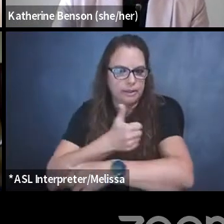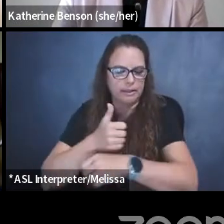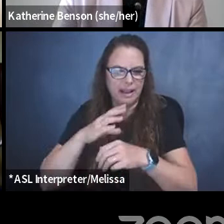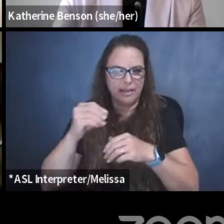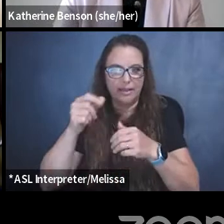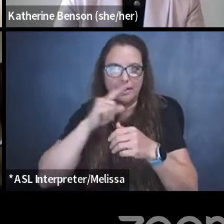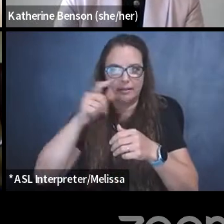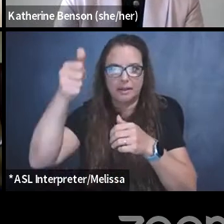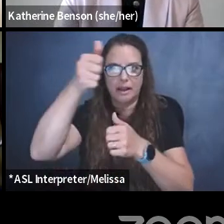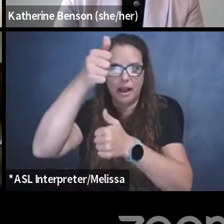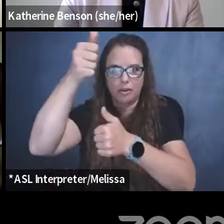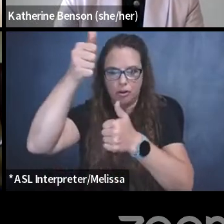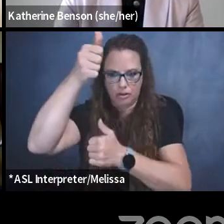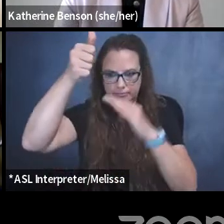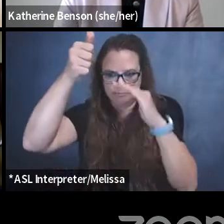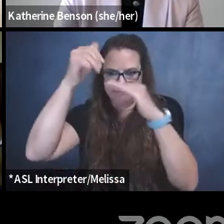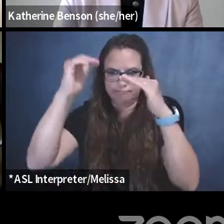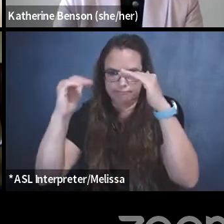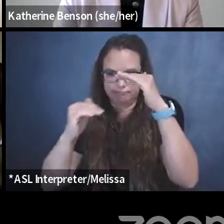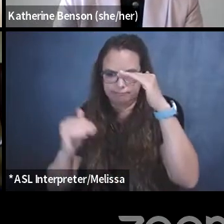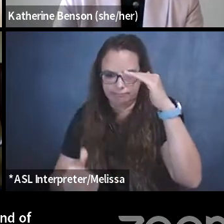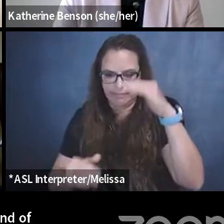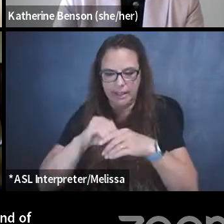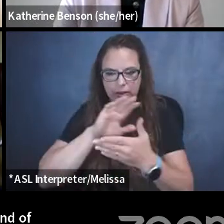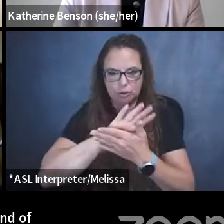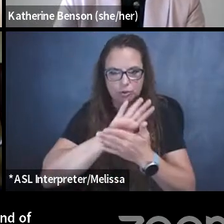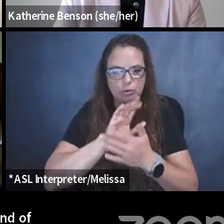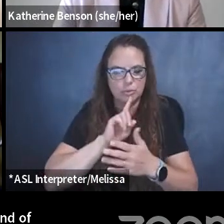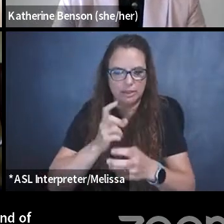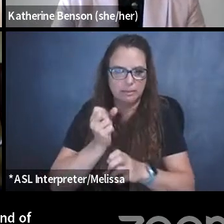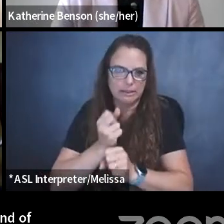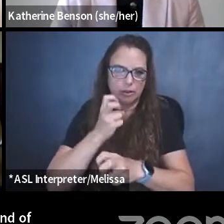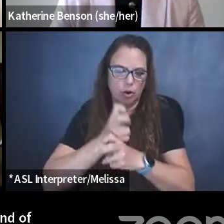difficult for students to stand up for their own rights if they are aware of them.